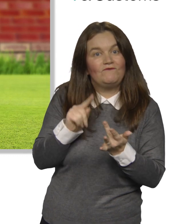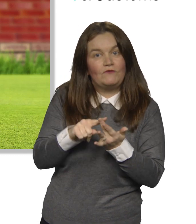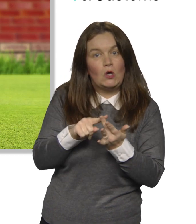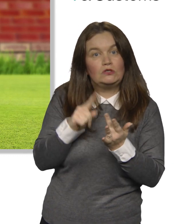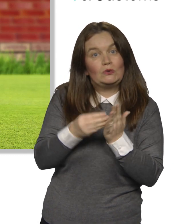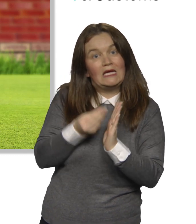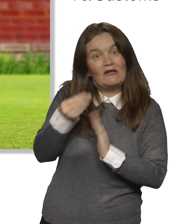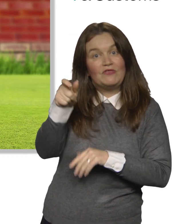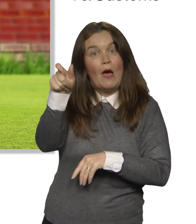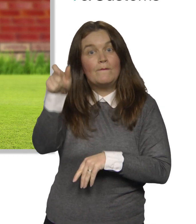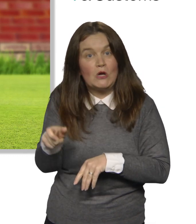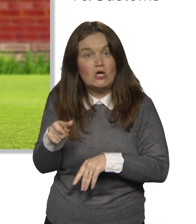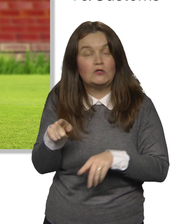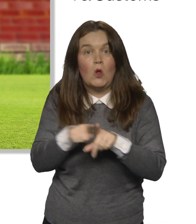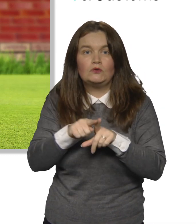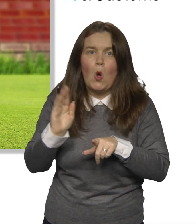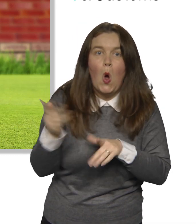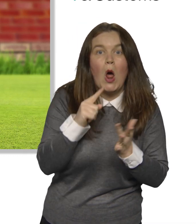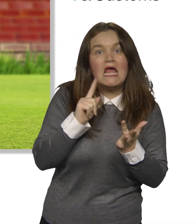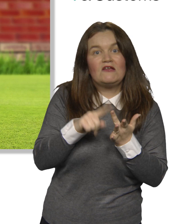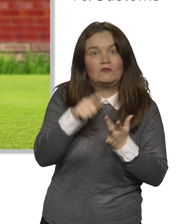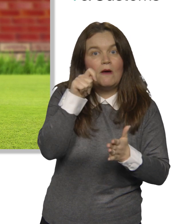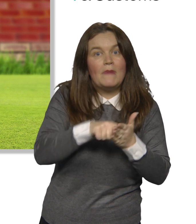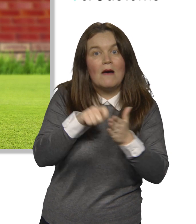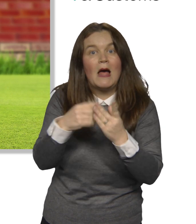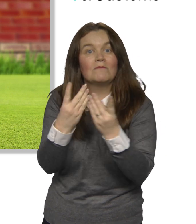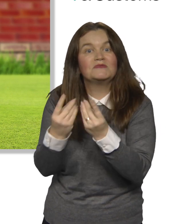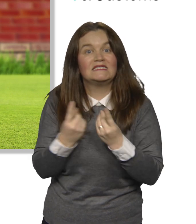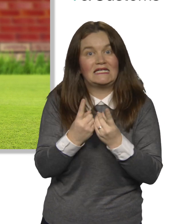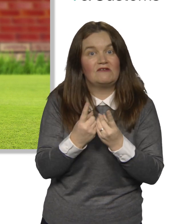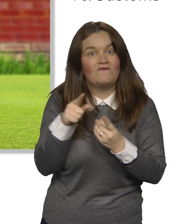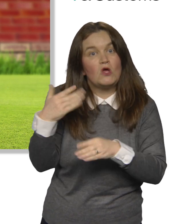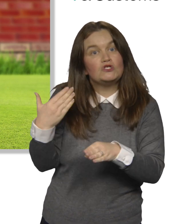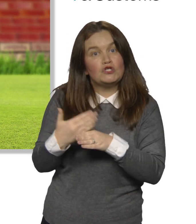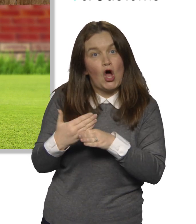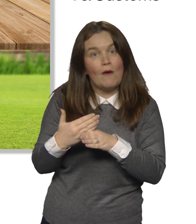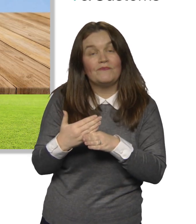a copy of the invoice that you give to the person and all the invoices for the materials you buy to do the job.